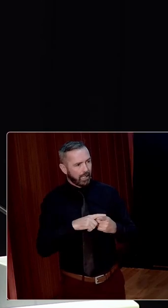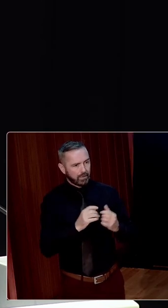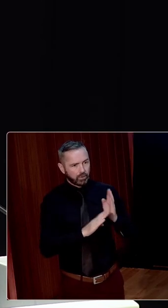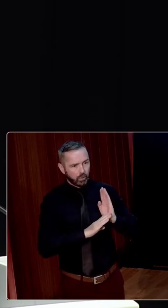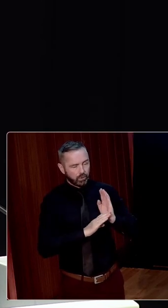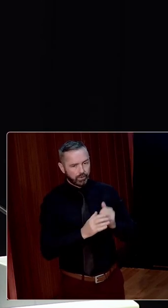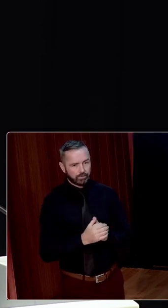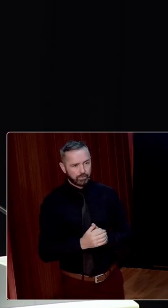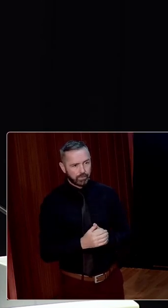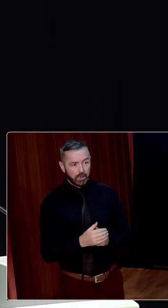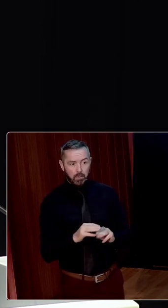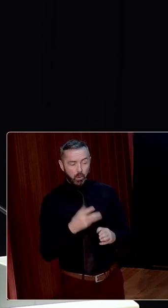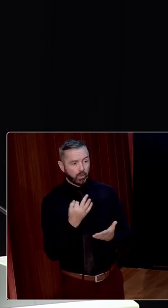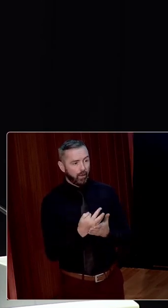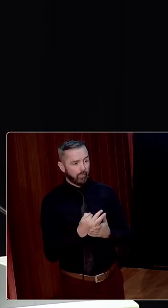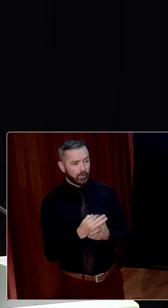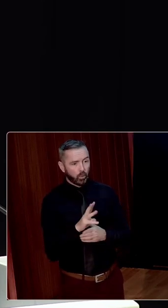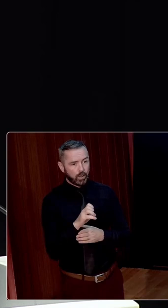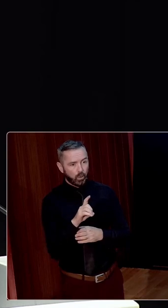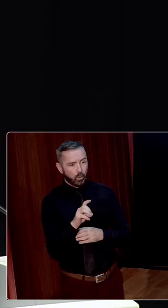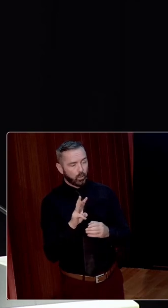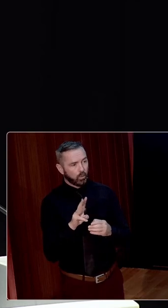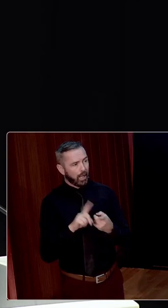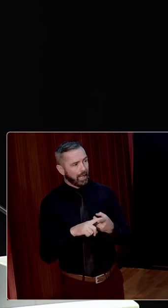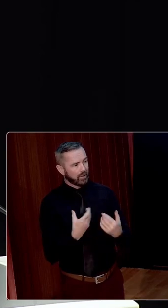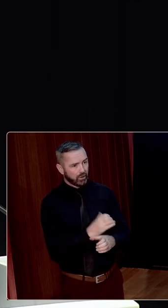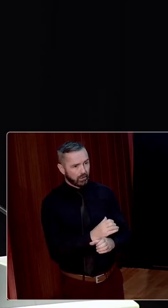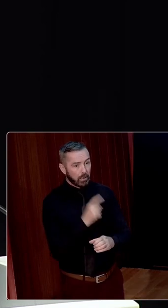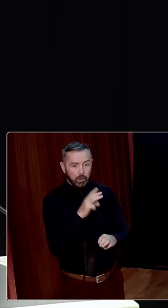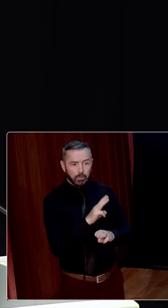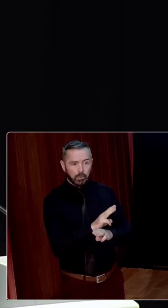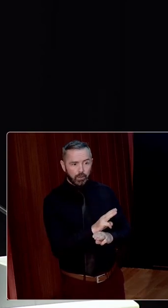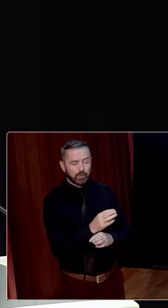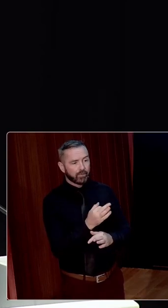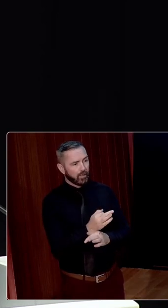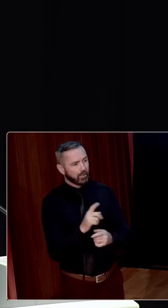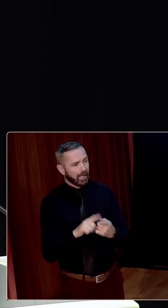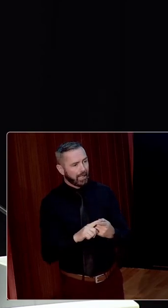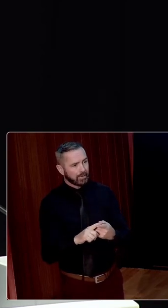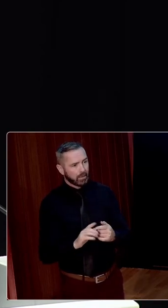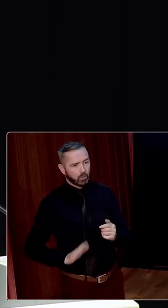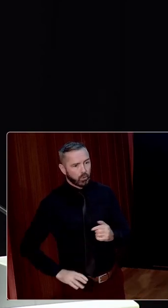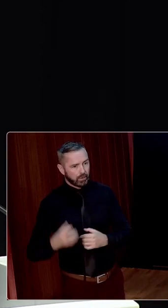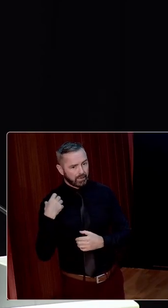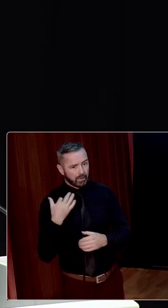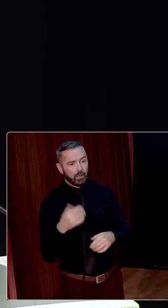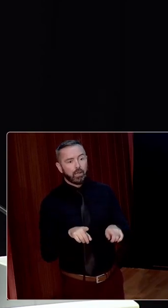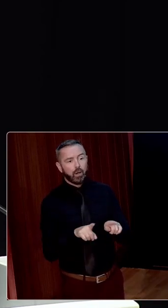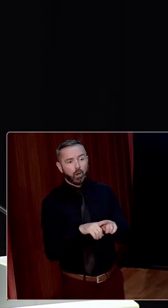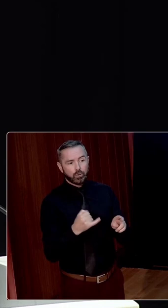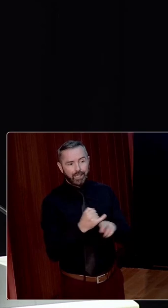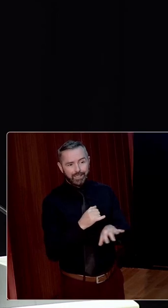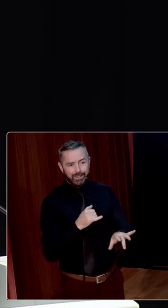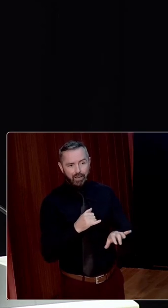dependents were most often widows and children, mothers, fathers and younger siblings of those killed in action also feature in this